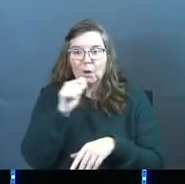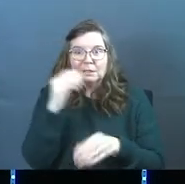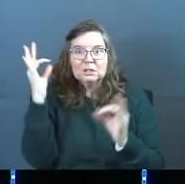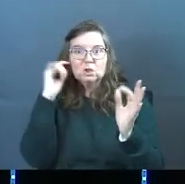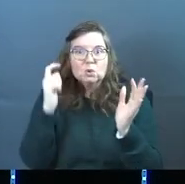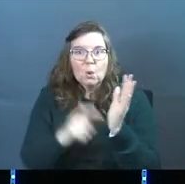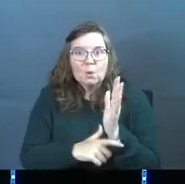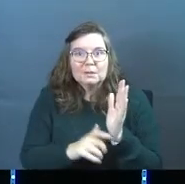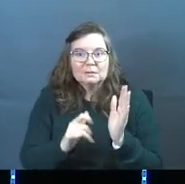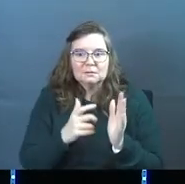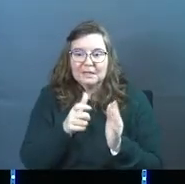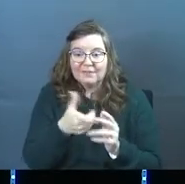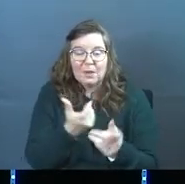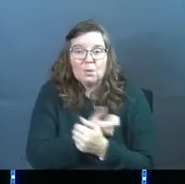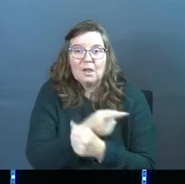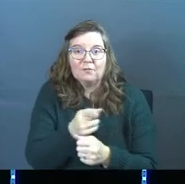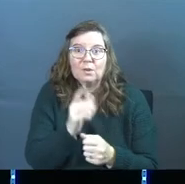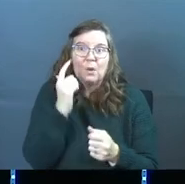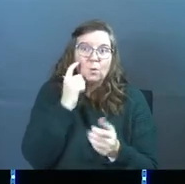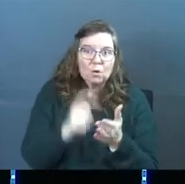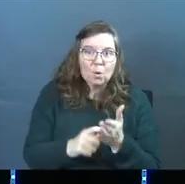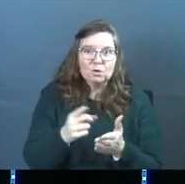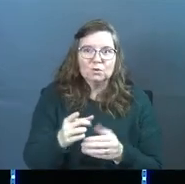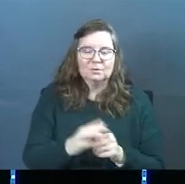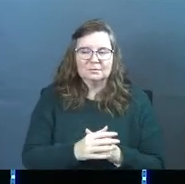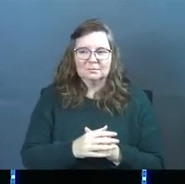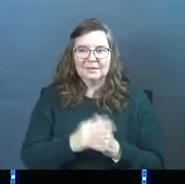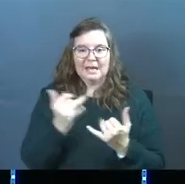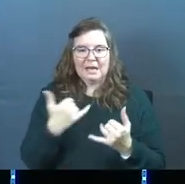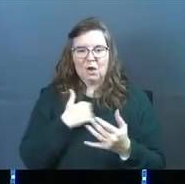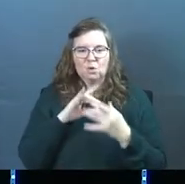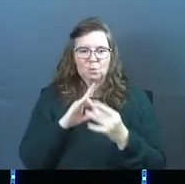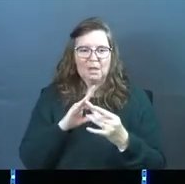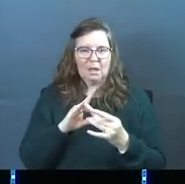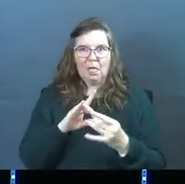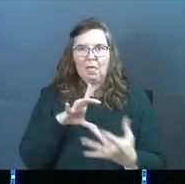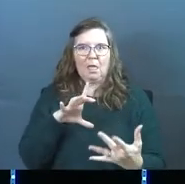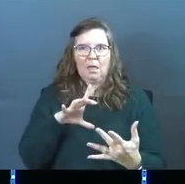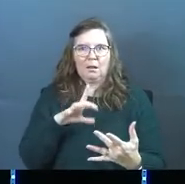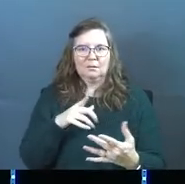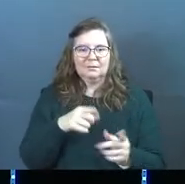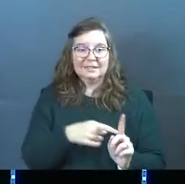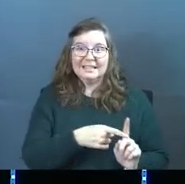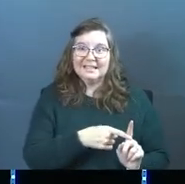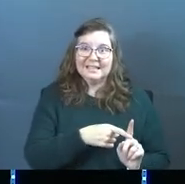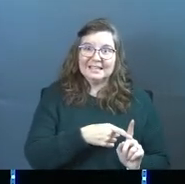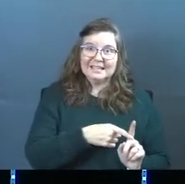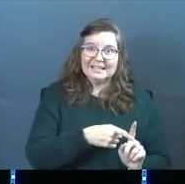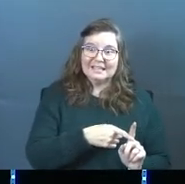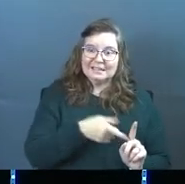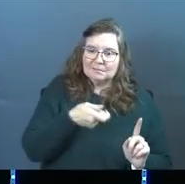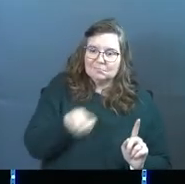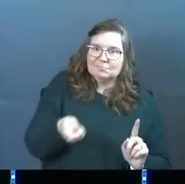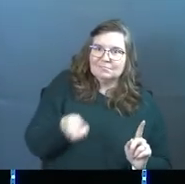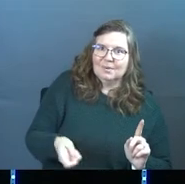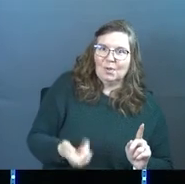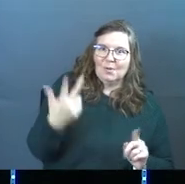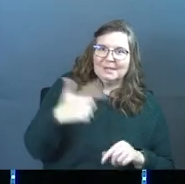didn't notice you. If they would have loved you, they would notice you. And now your relationship's broken. He's cut you three times.